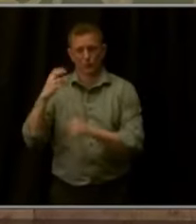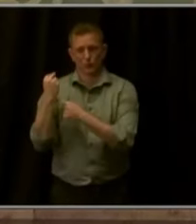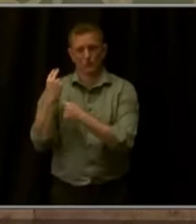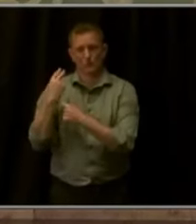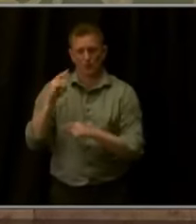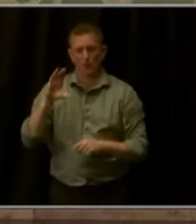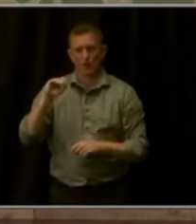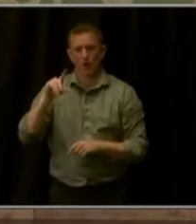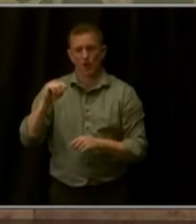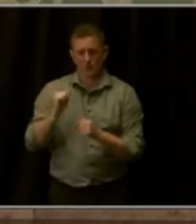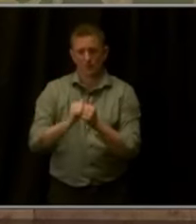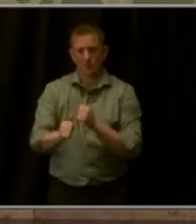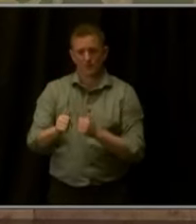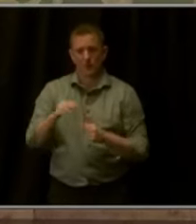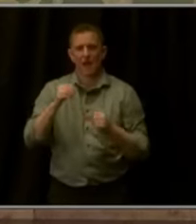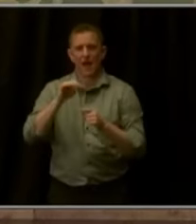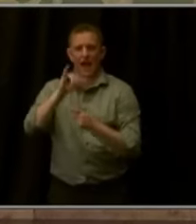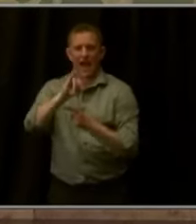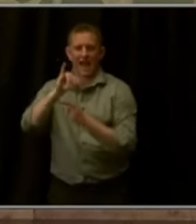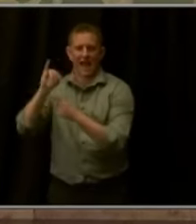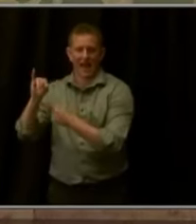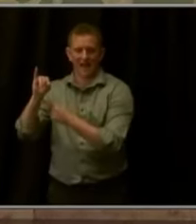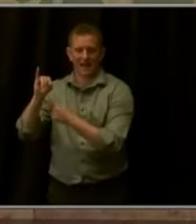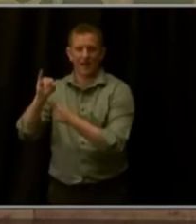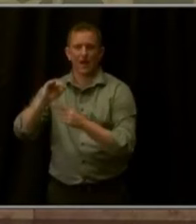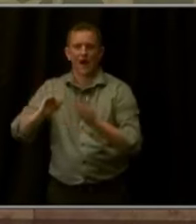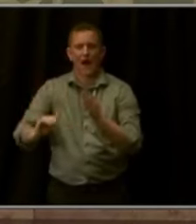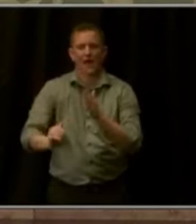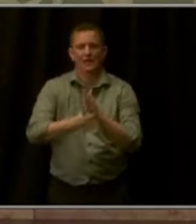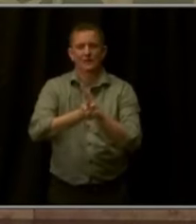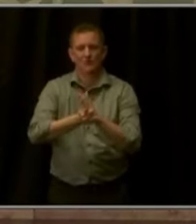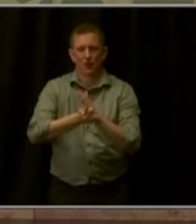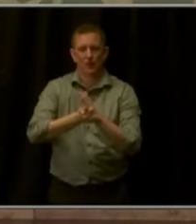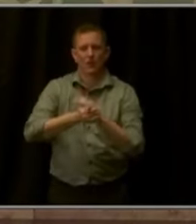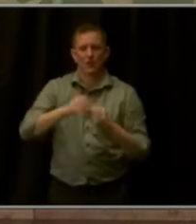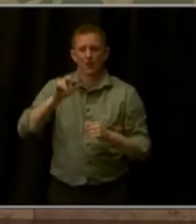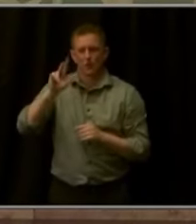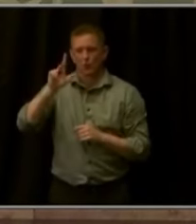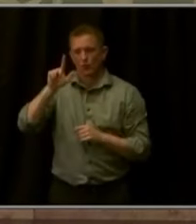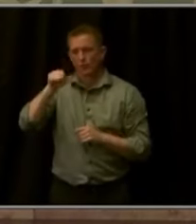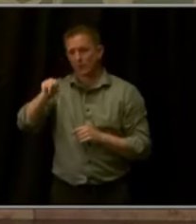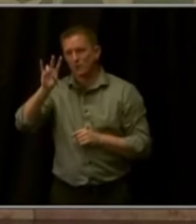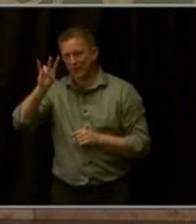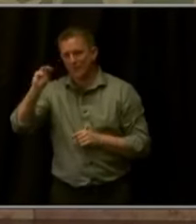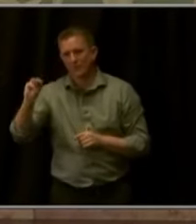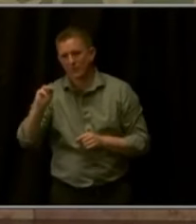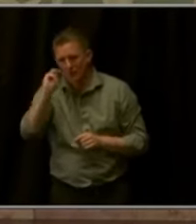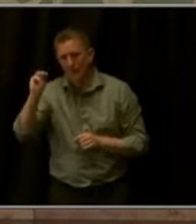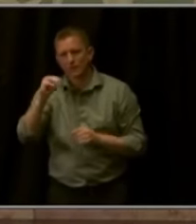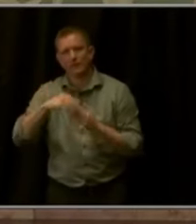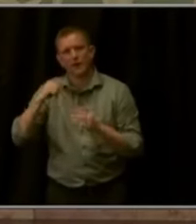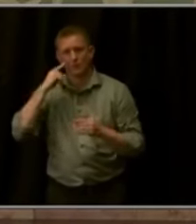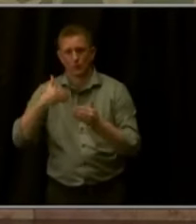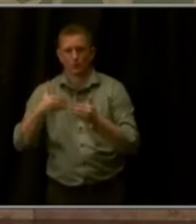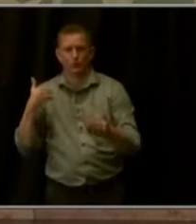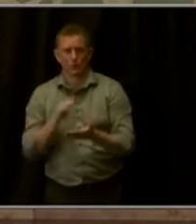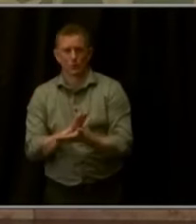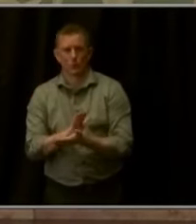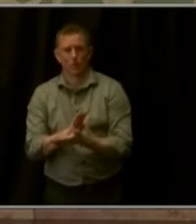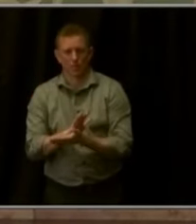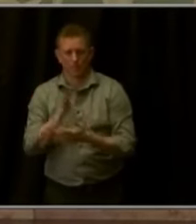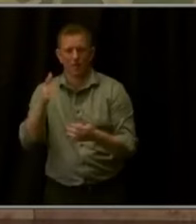dedicating an additional $23.7 million to preschool, expanding hours and making preschool even better